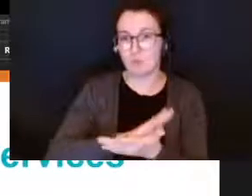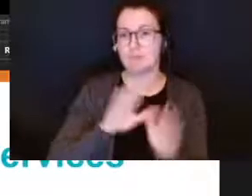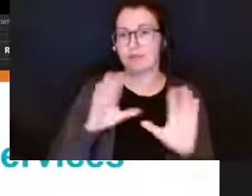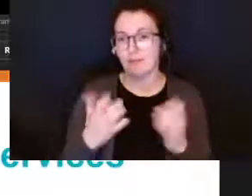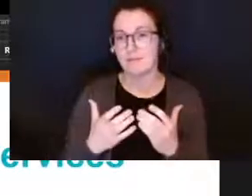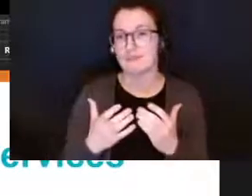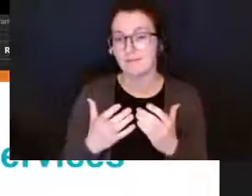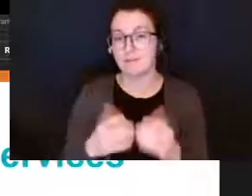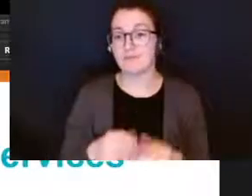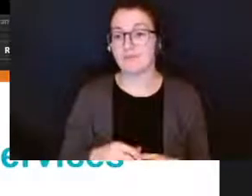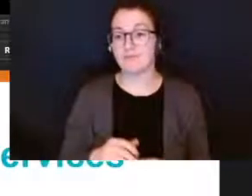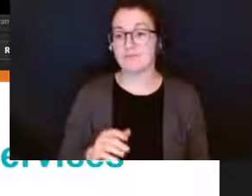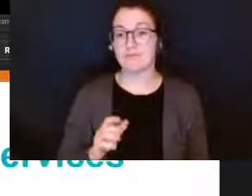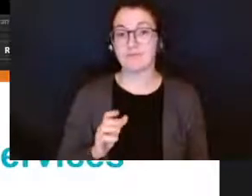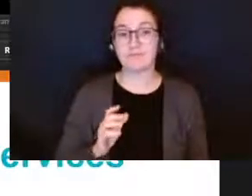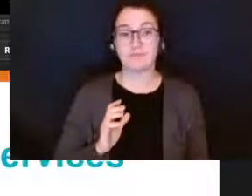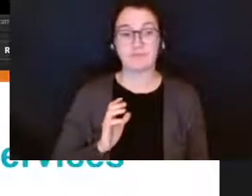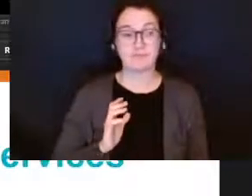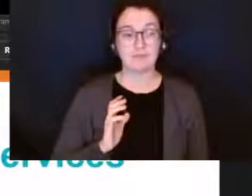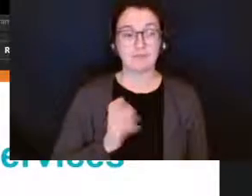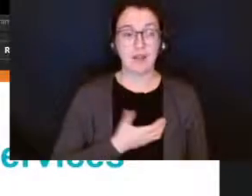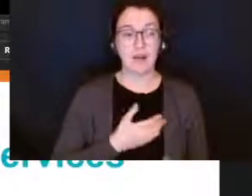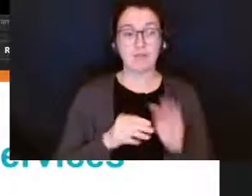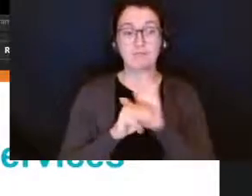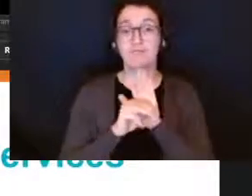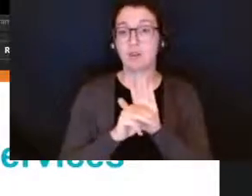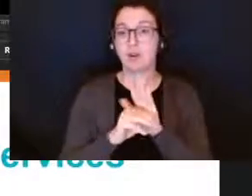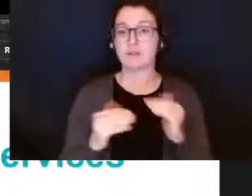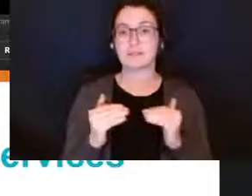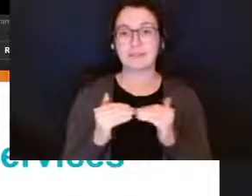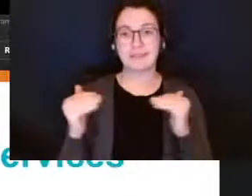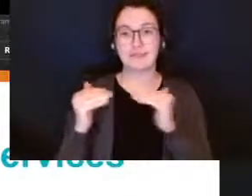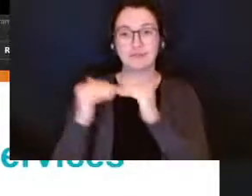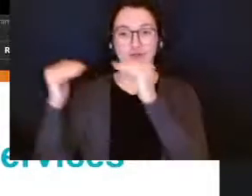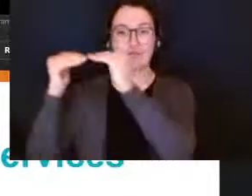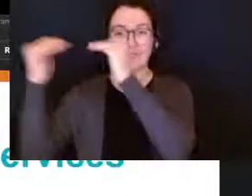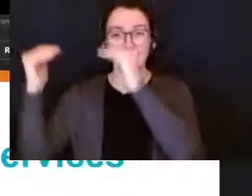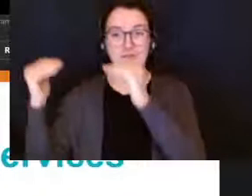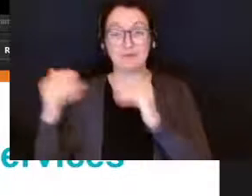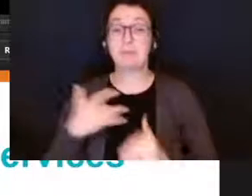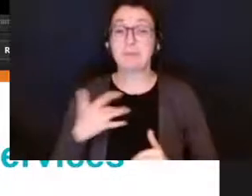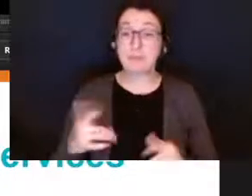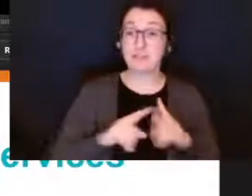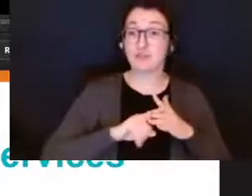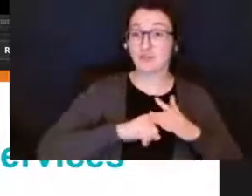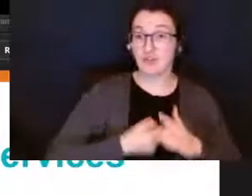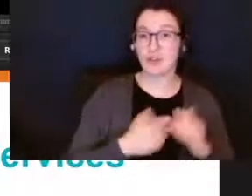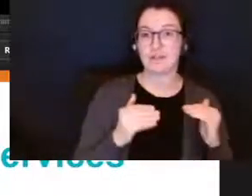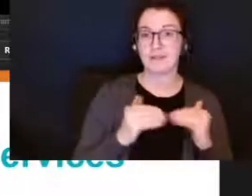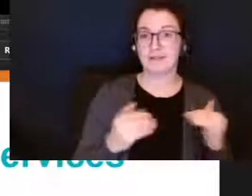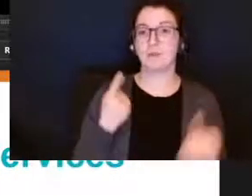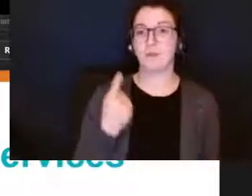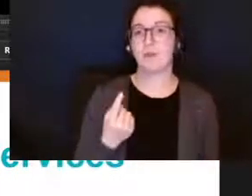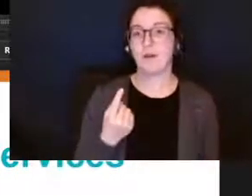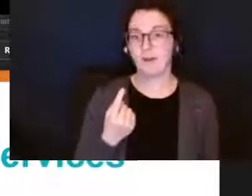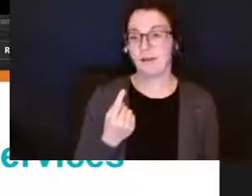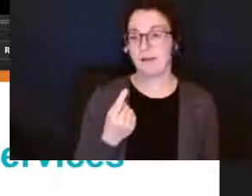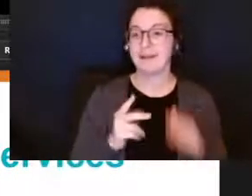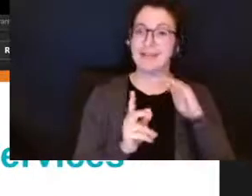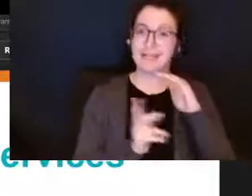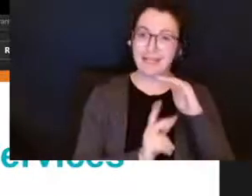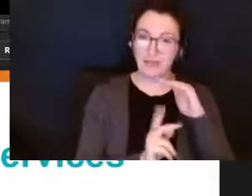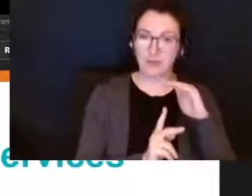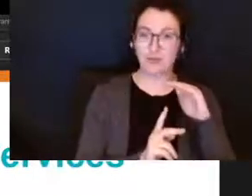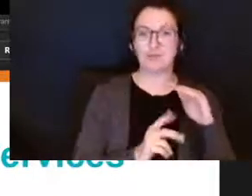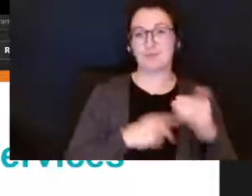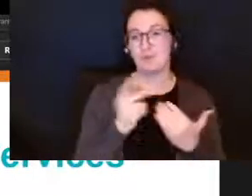board is a tiered model so most children start at tier one which is the language rich kindergarten program and class-wide activities